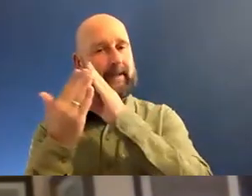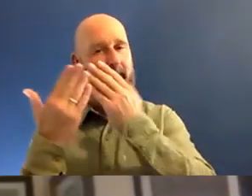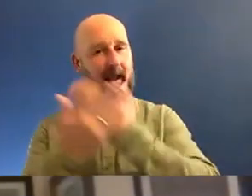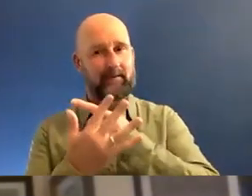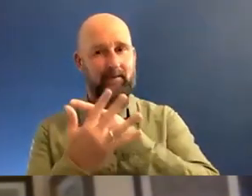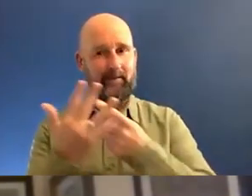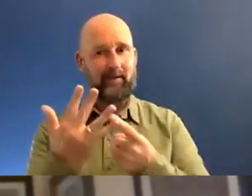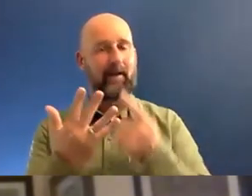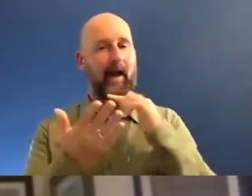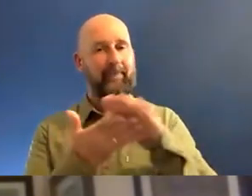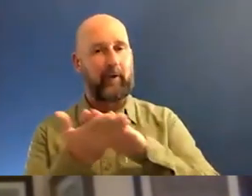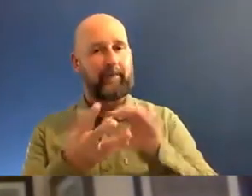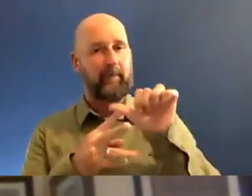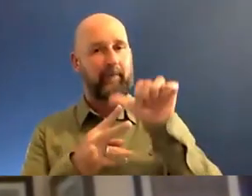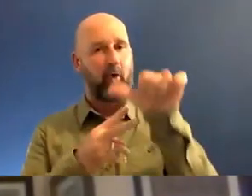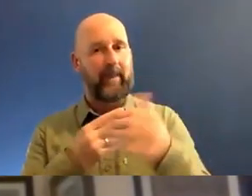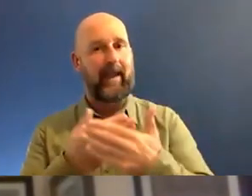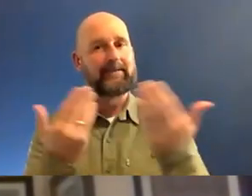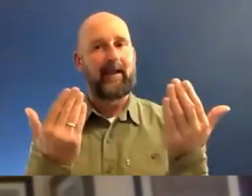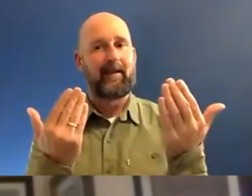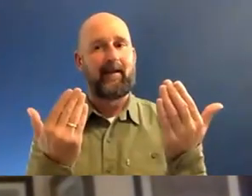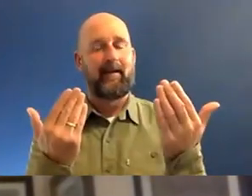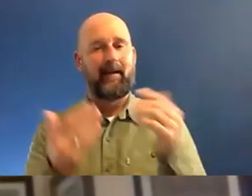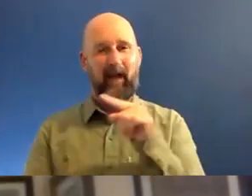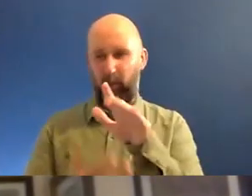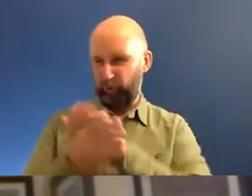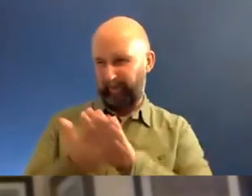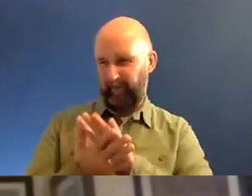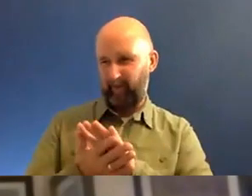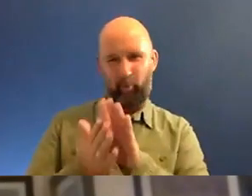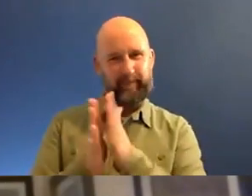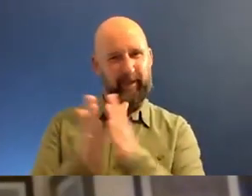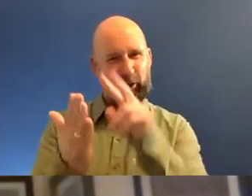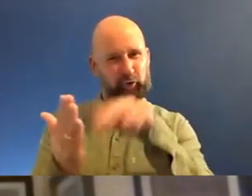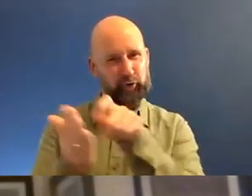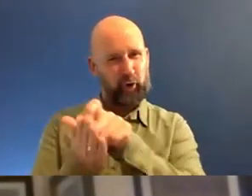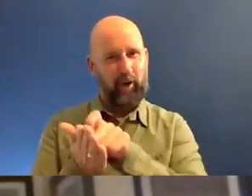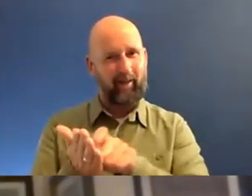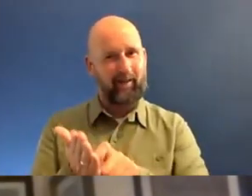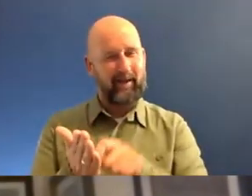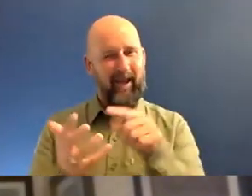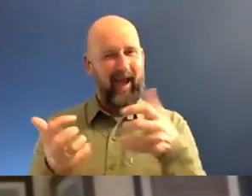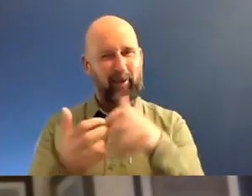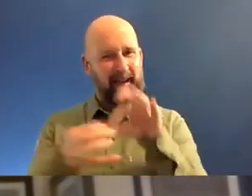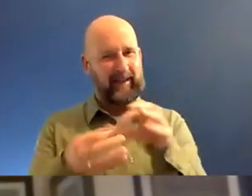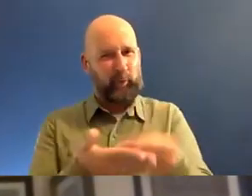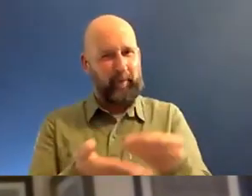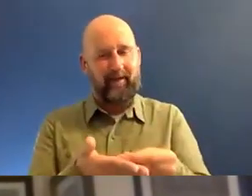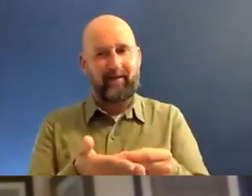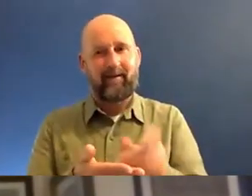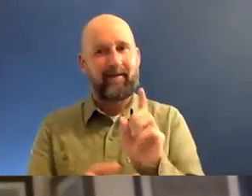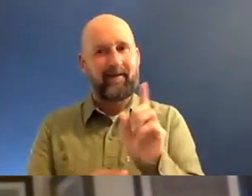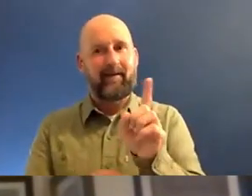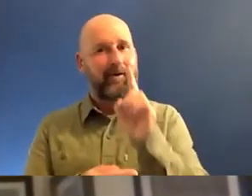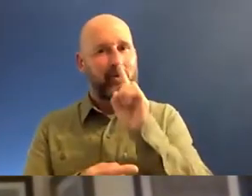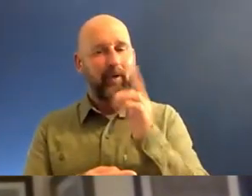ask forgiveness for the next day. I looked at that person and said, what do you mean? What's it got to do with making lots of money? And he said, you can't fool